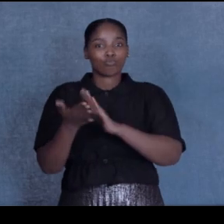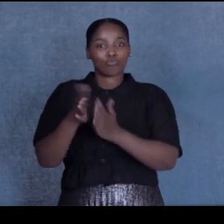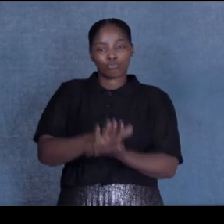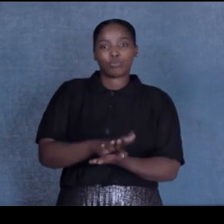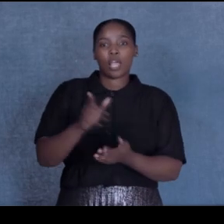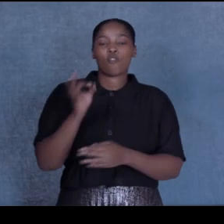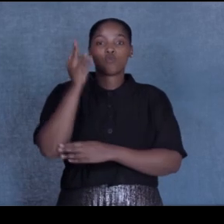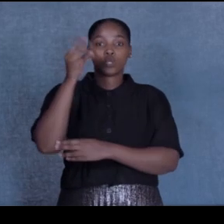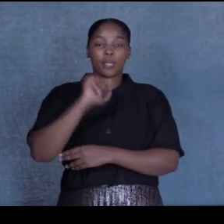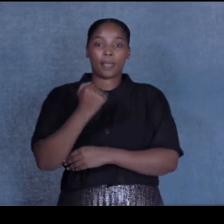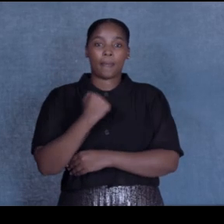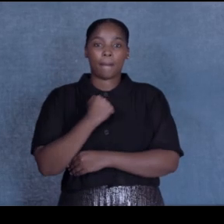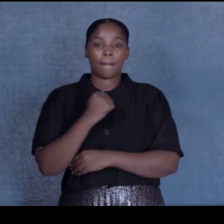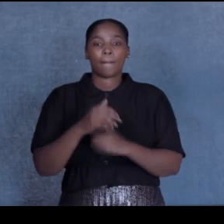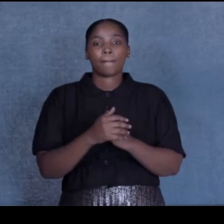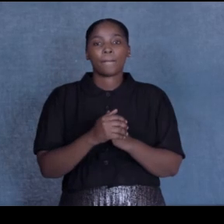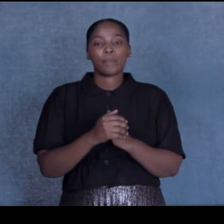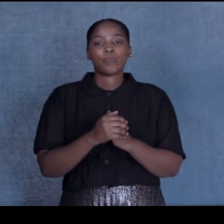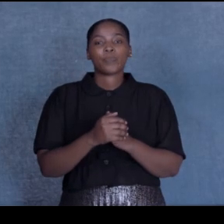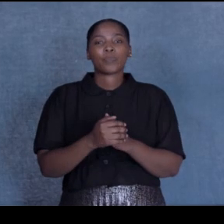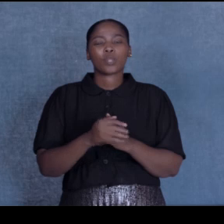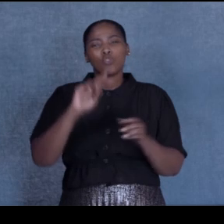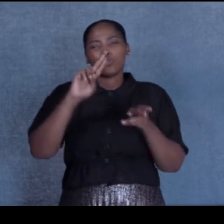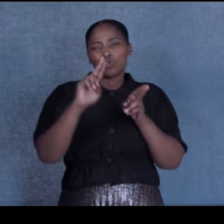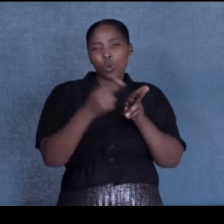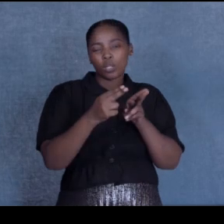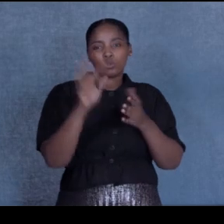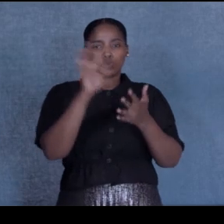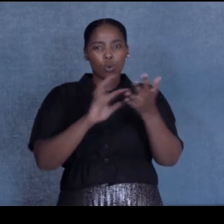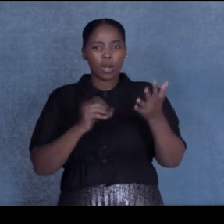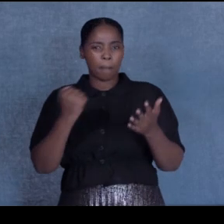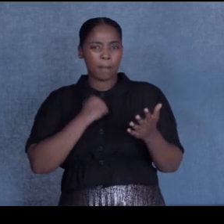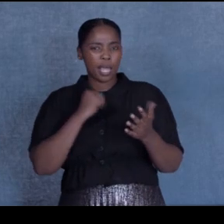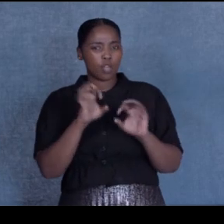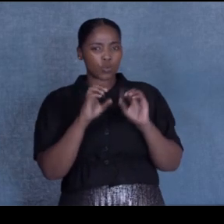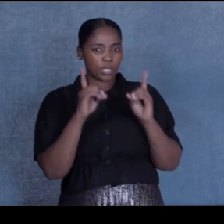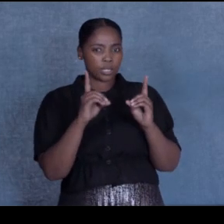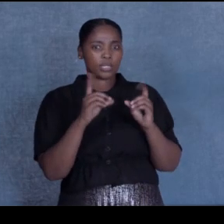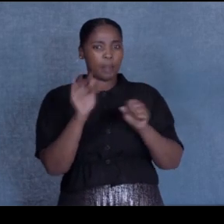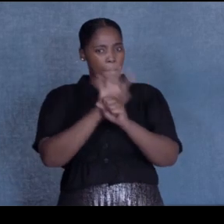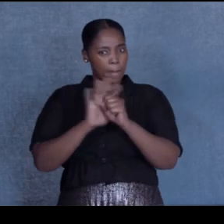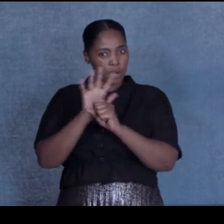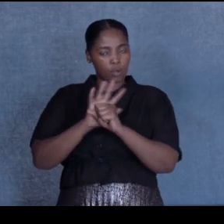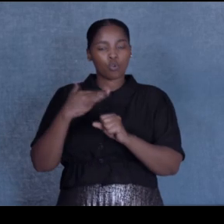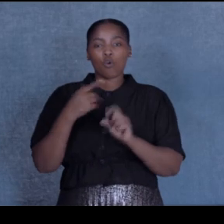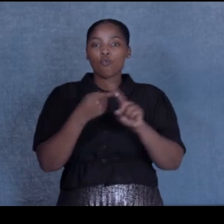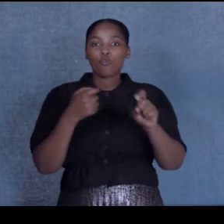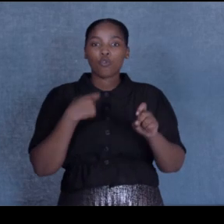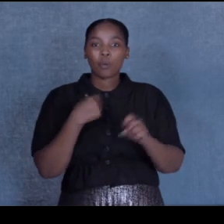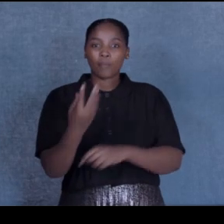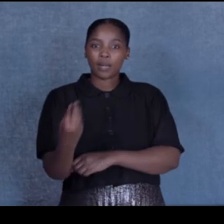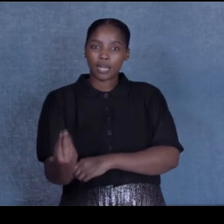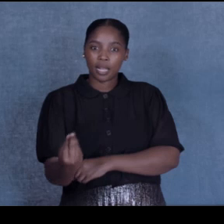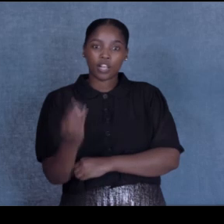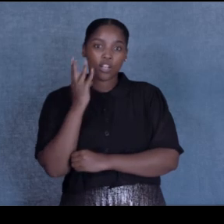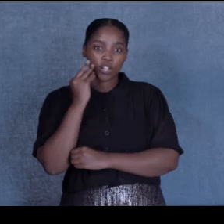And a little background story of my education from a very young age. People could see